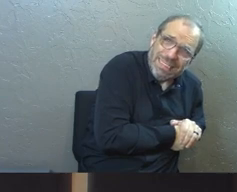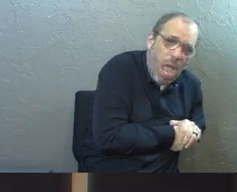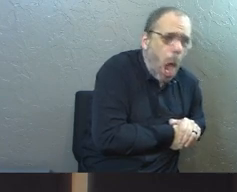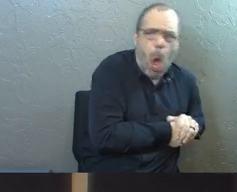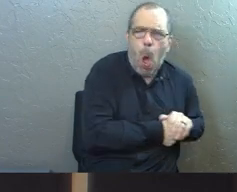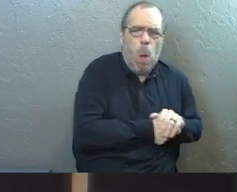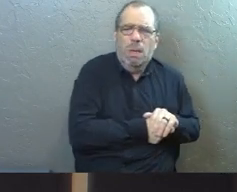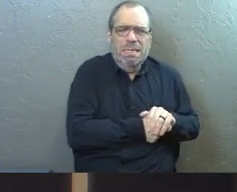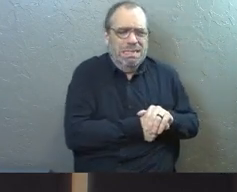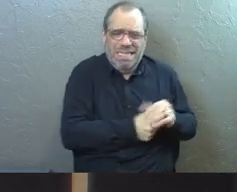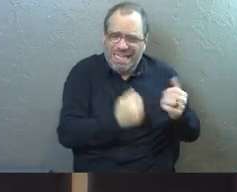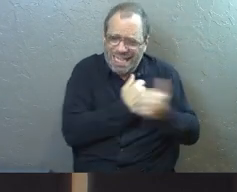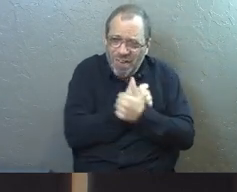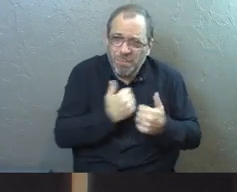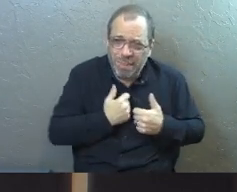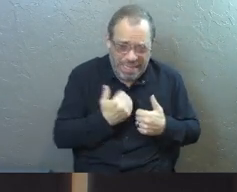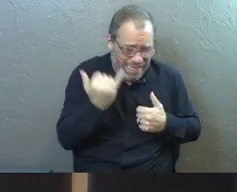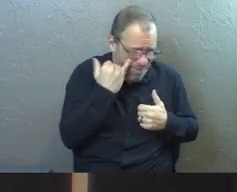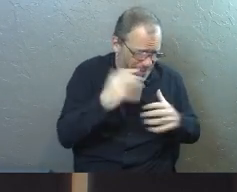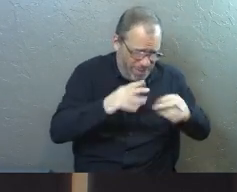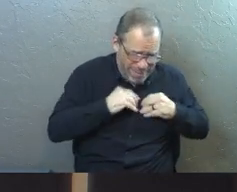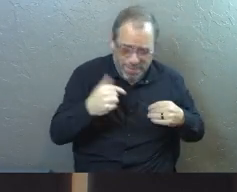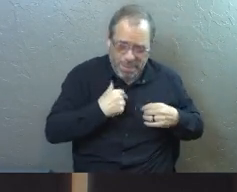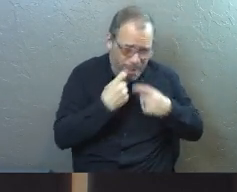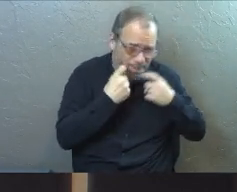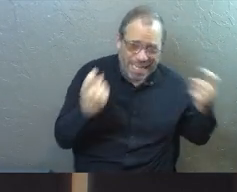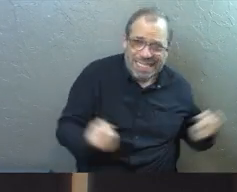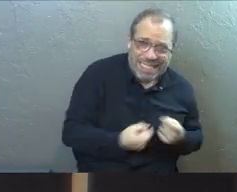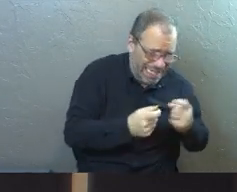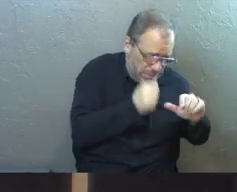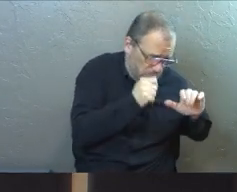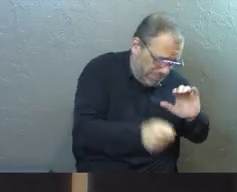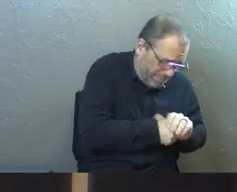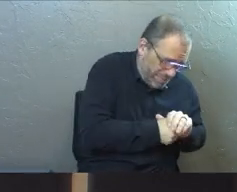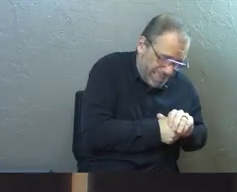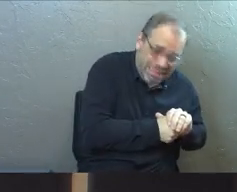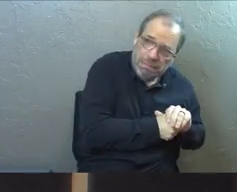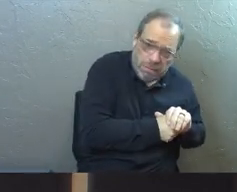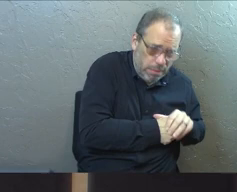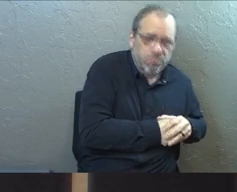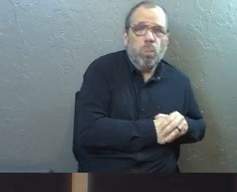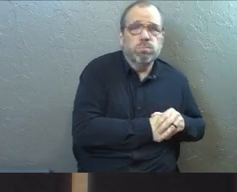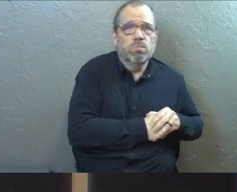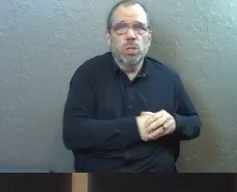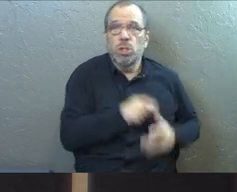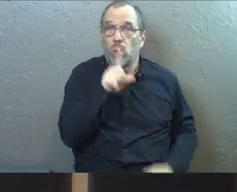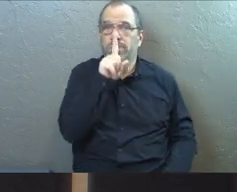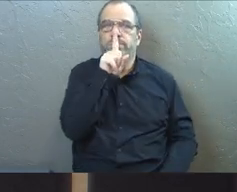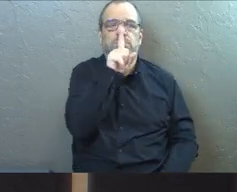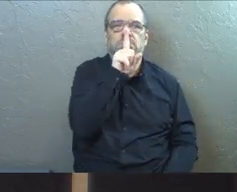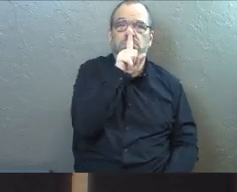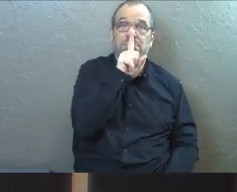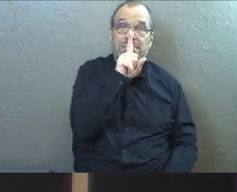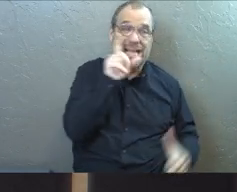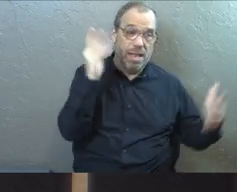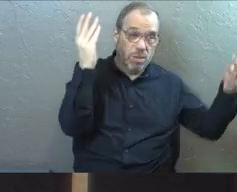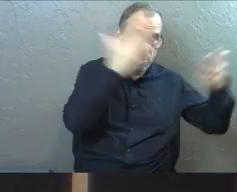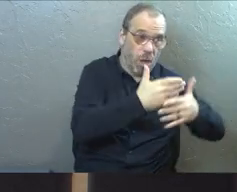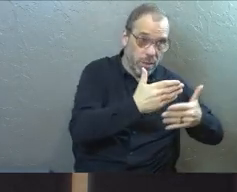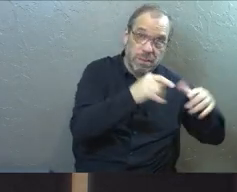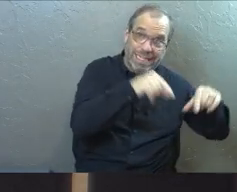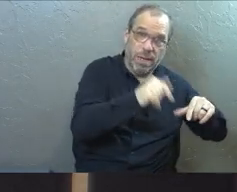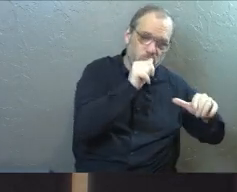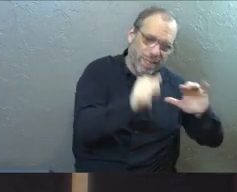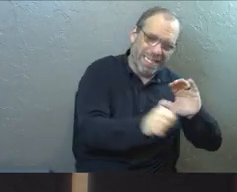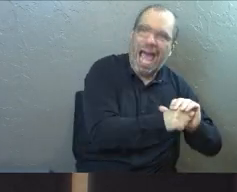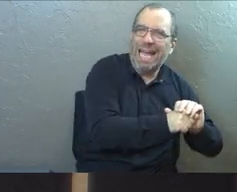we're just thinking there's no way that they would love me or they would accept me or they would invite me into their life if they knew this about me. In the darkness, we get to